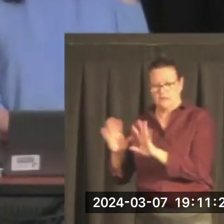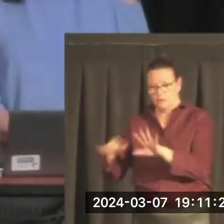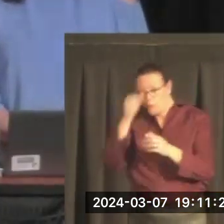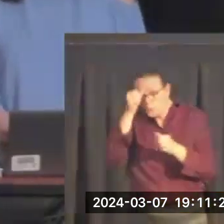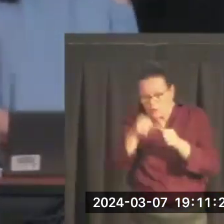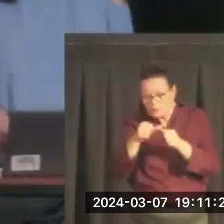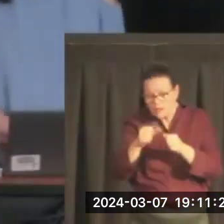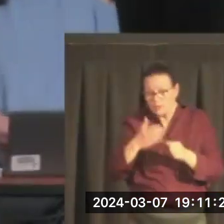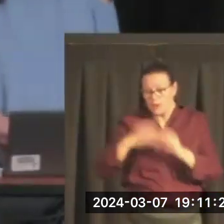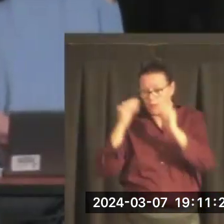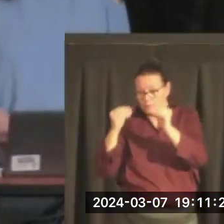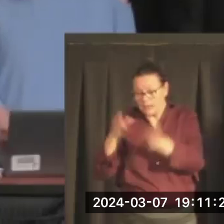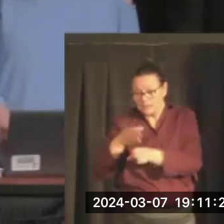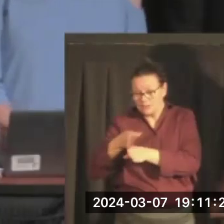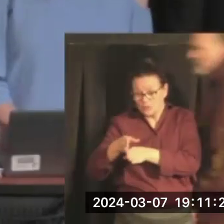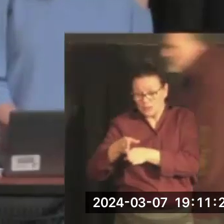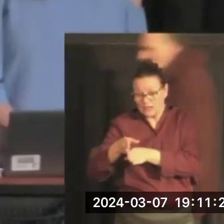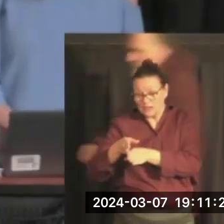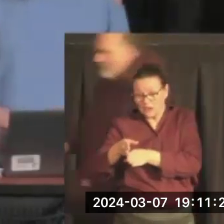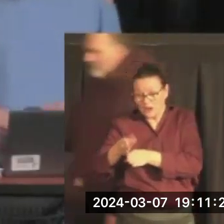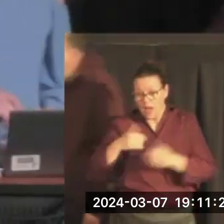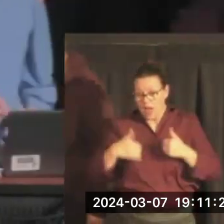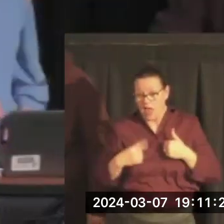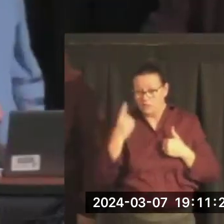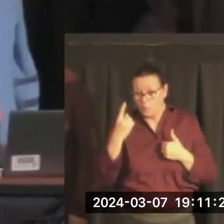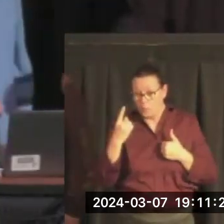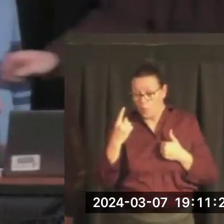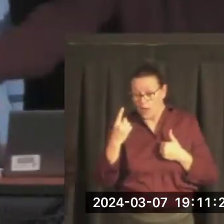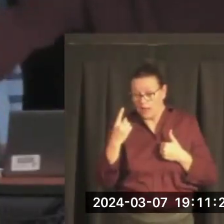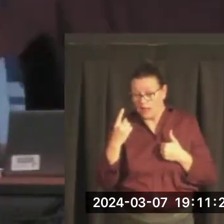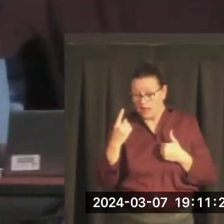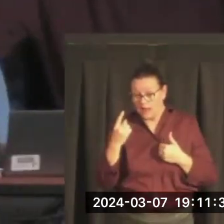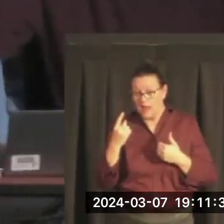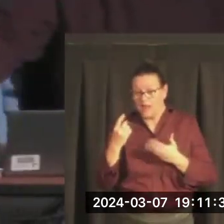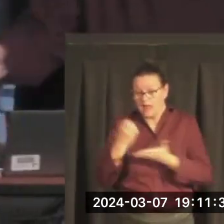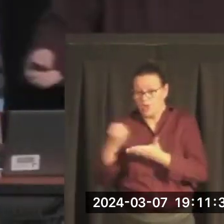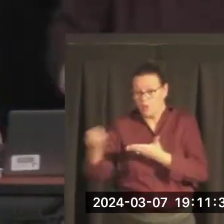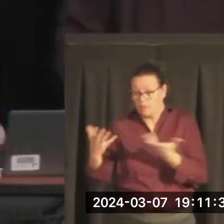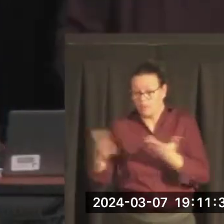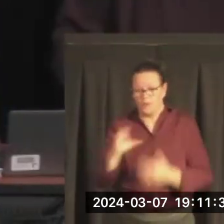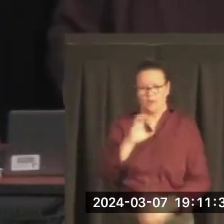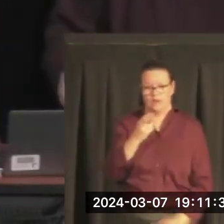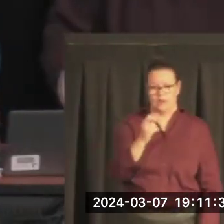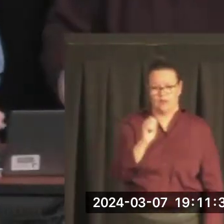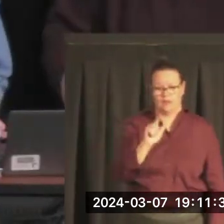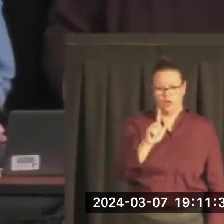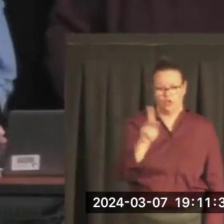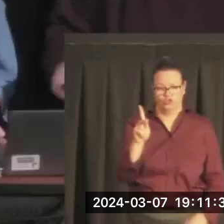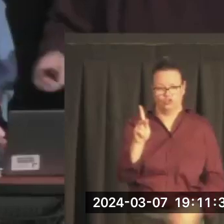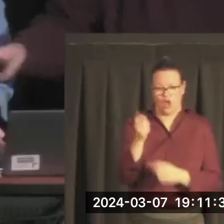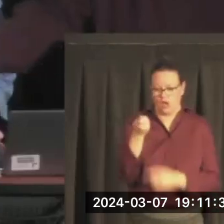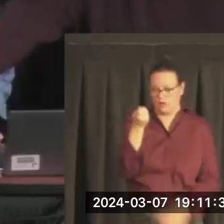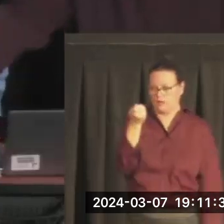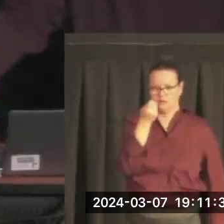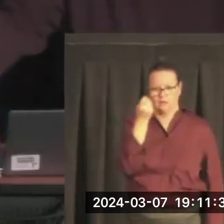my teaching career, I only had one piece of equipment, a piece of chalk, and nothing can go wrong with this